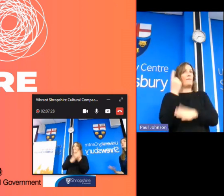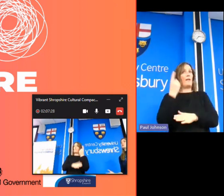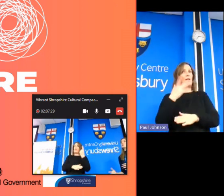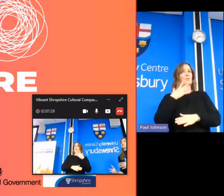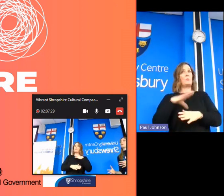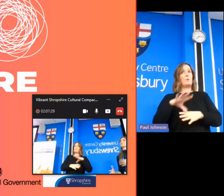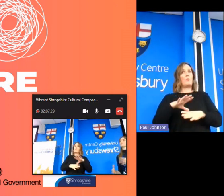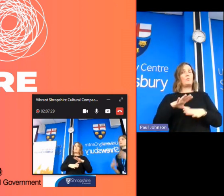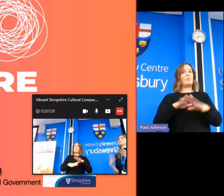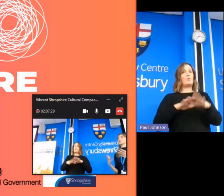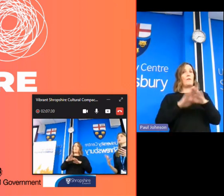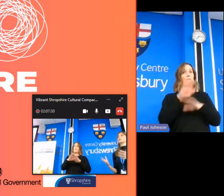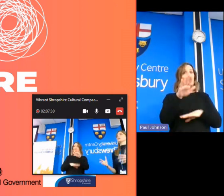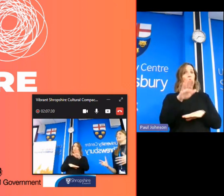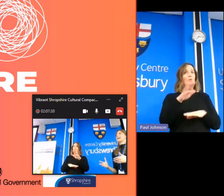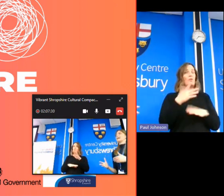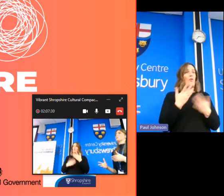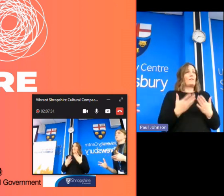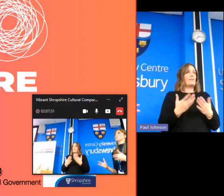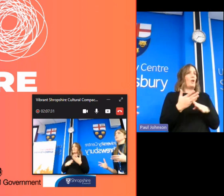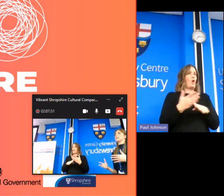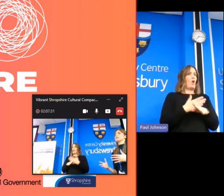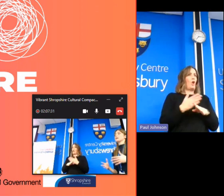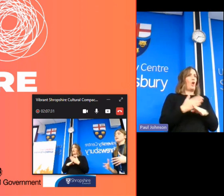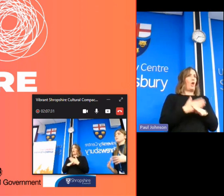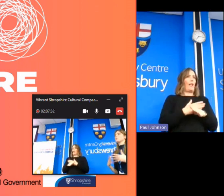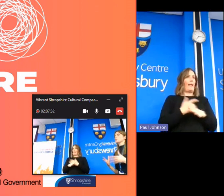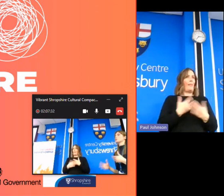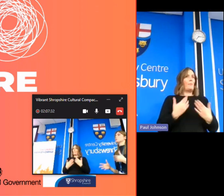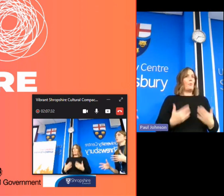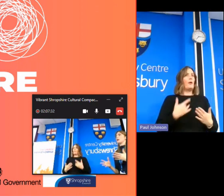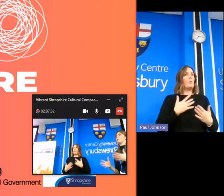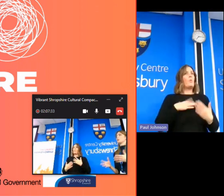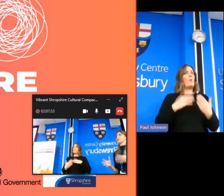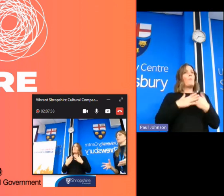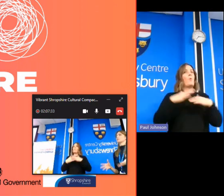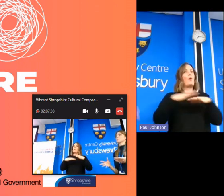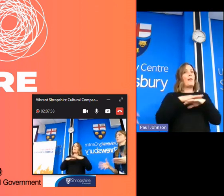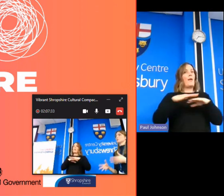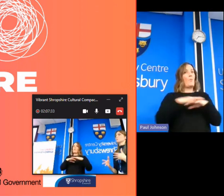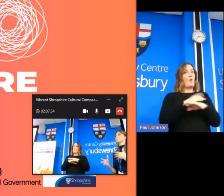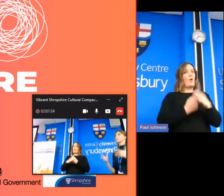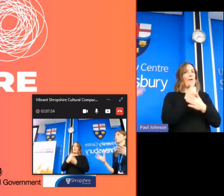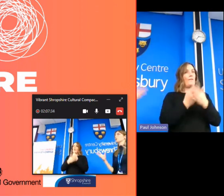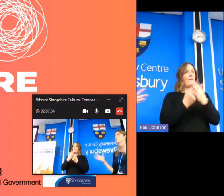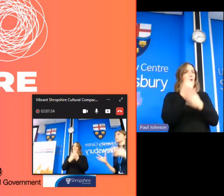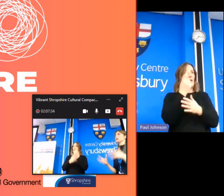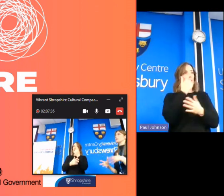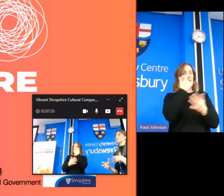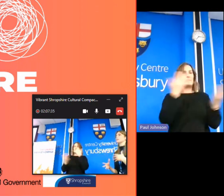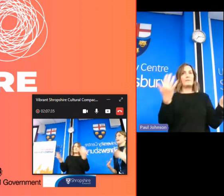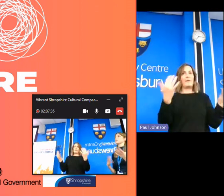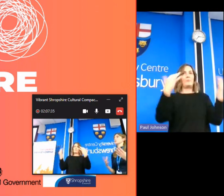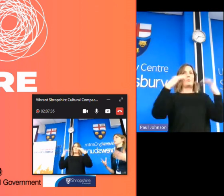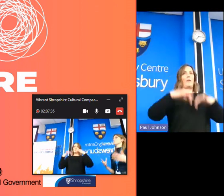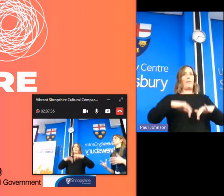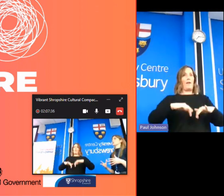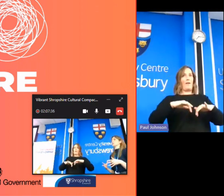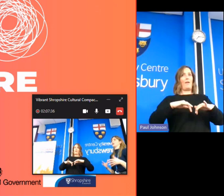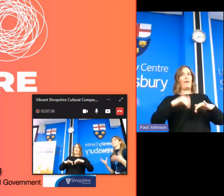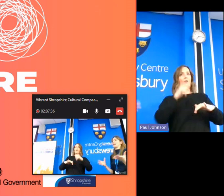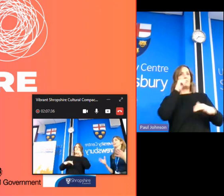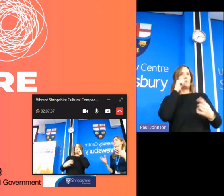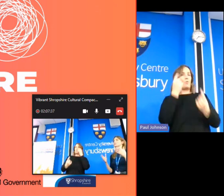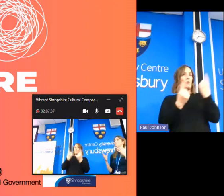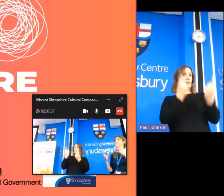do in the future obviously we're still at really early days with all of this but we want to do more networking events so you can all come together and get to know